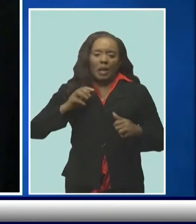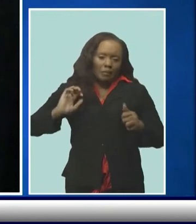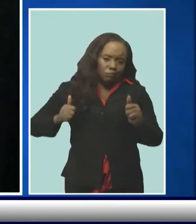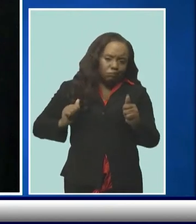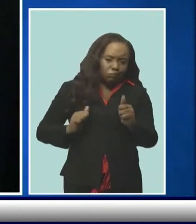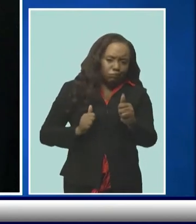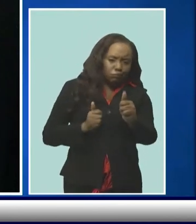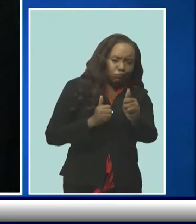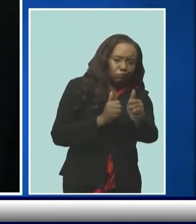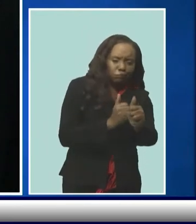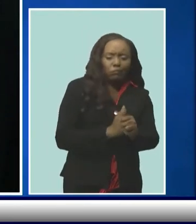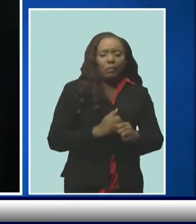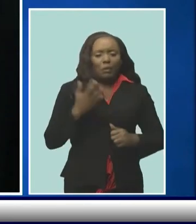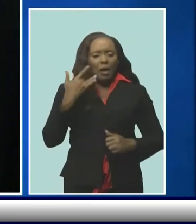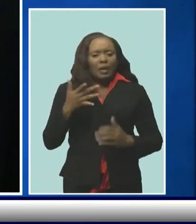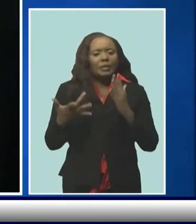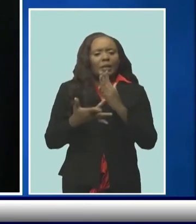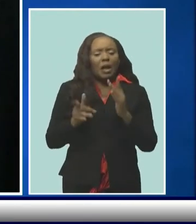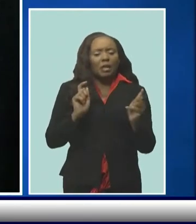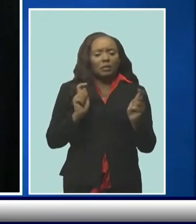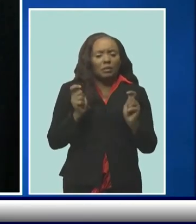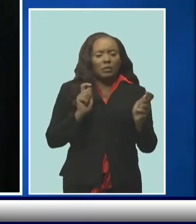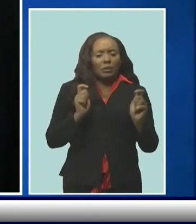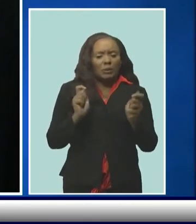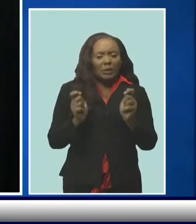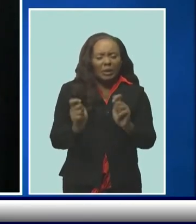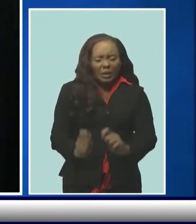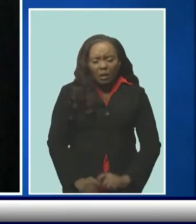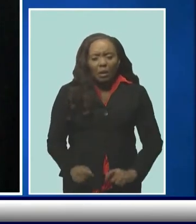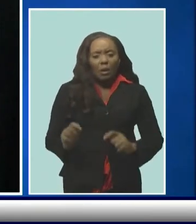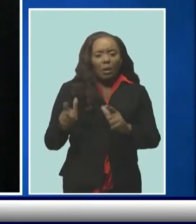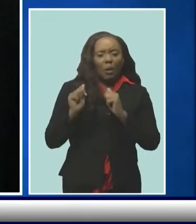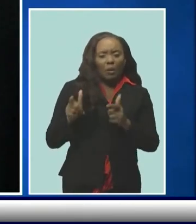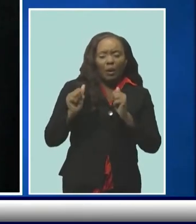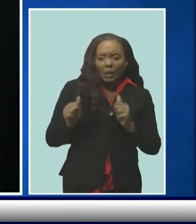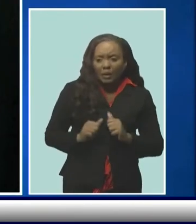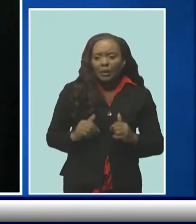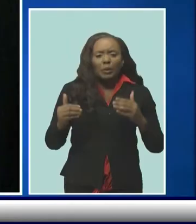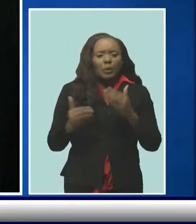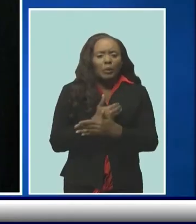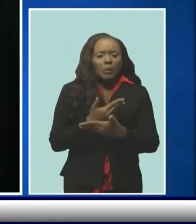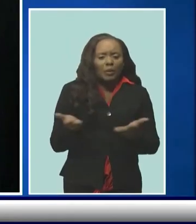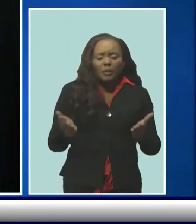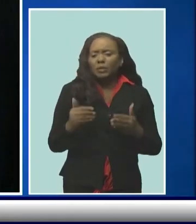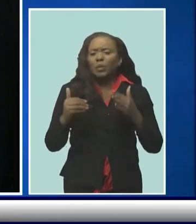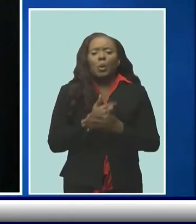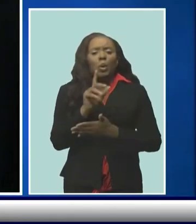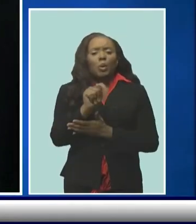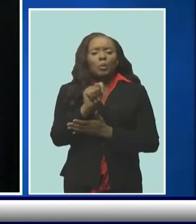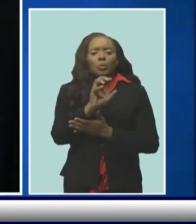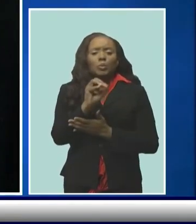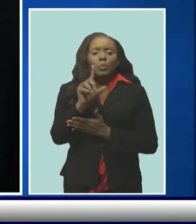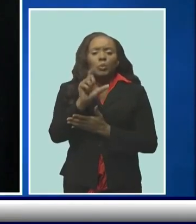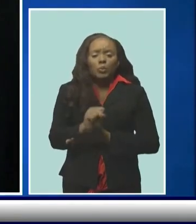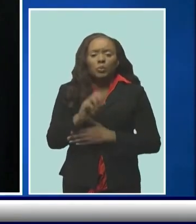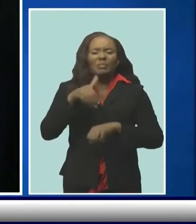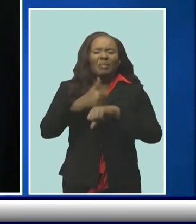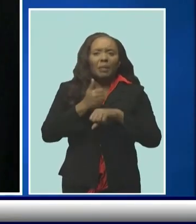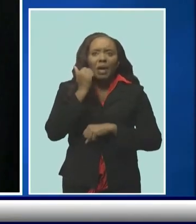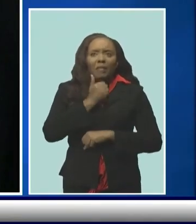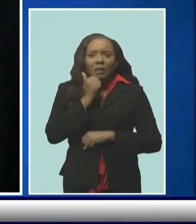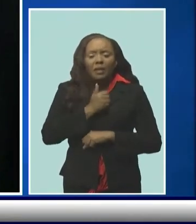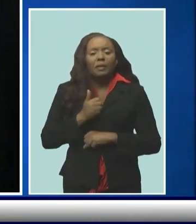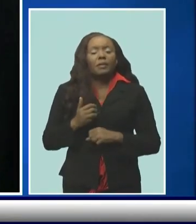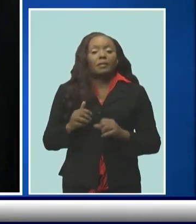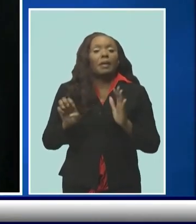technology there's a constant state of flux with new tools platforms and innovation emerging almost daily ai for